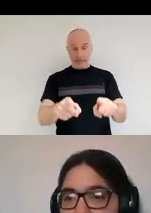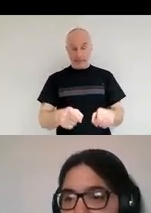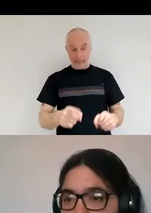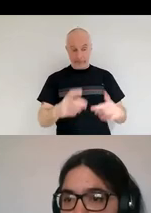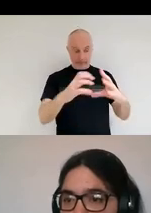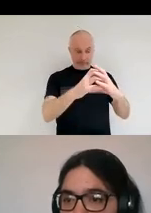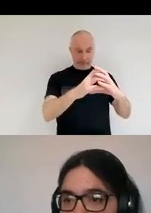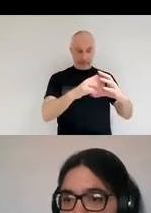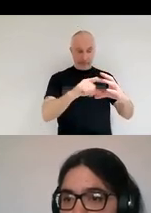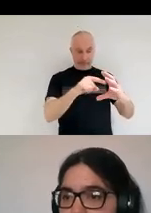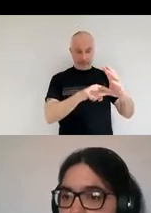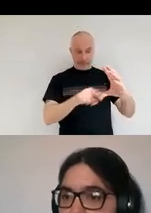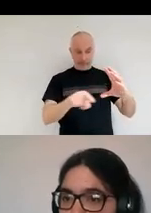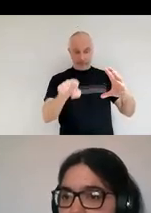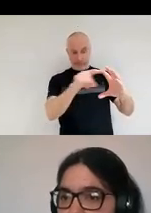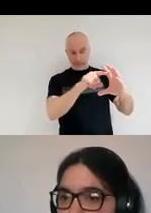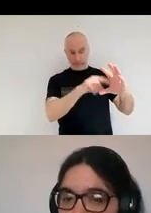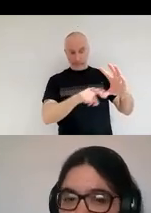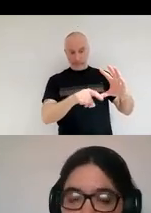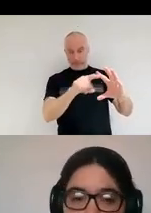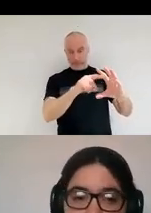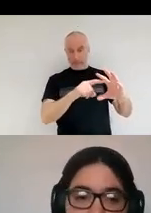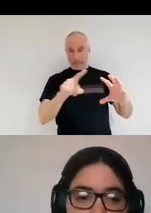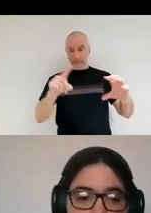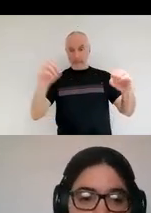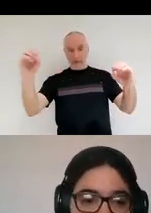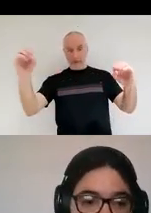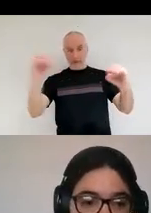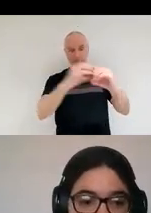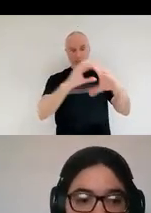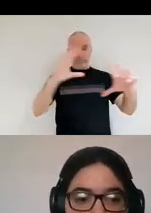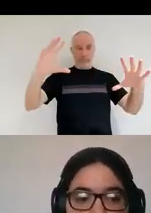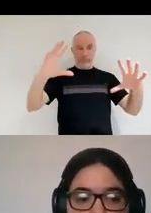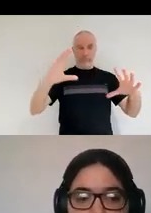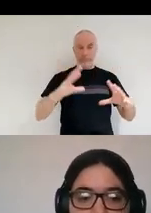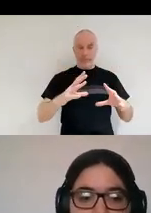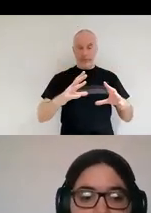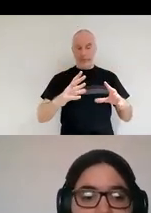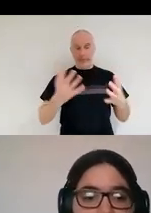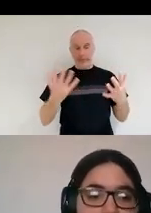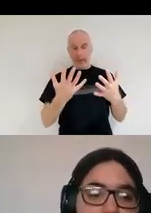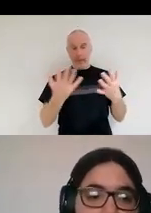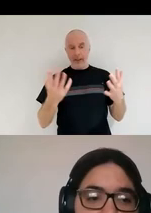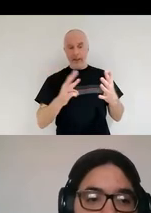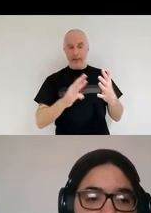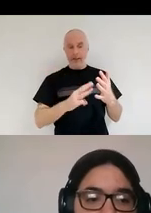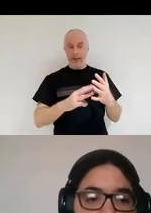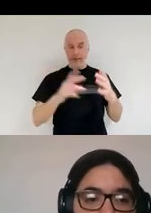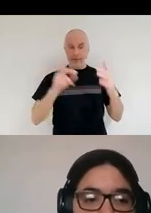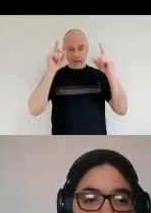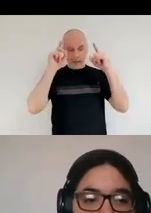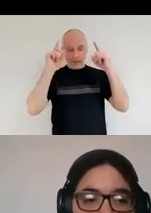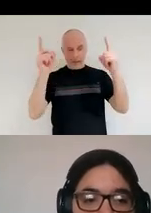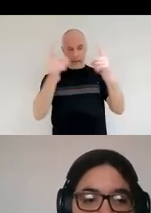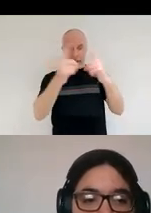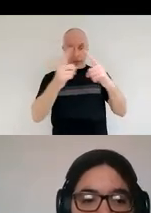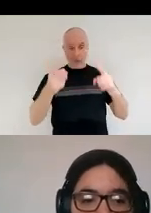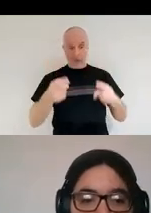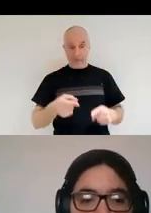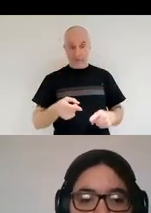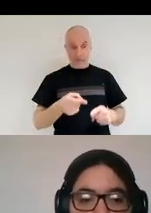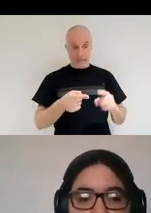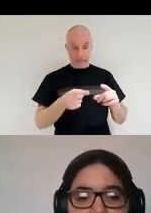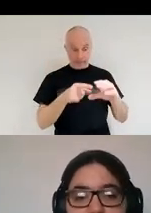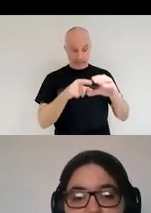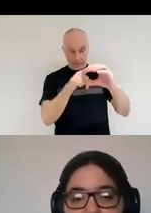this is the Alenda meteorite is from a collision that happened in New Mexico. And you can see that every single little bit of